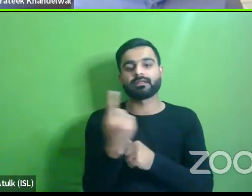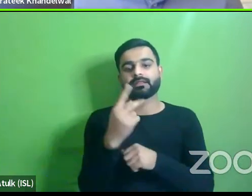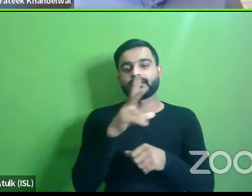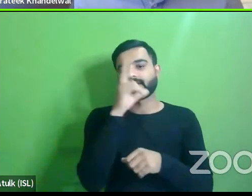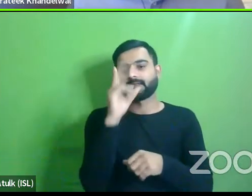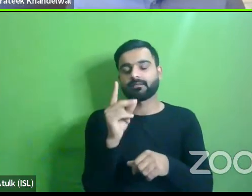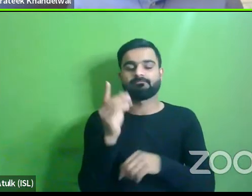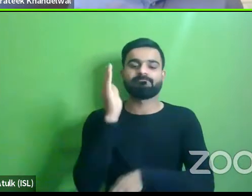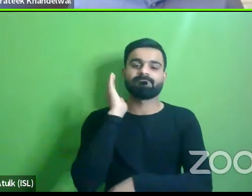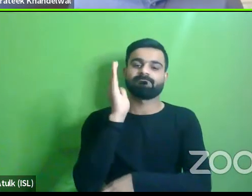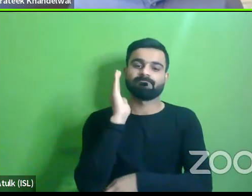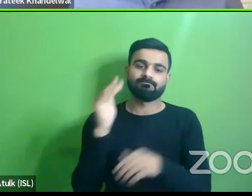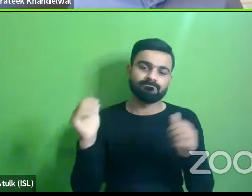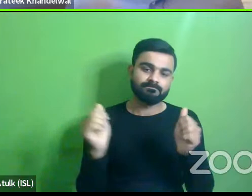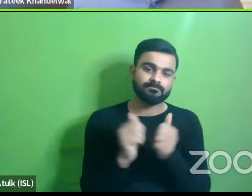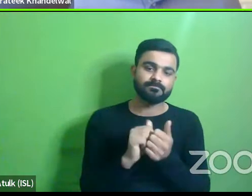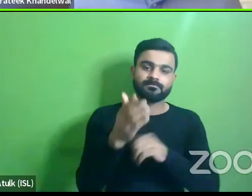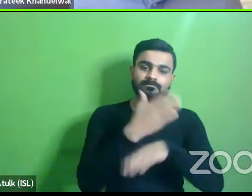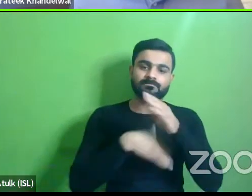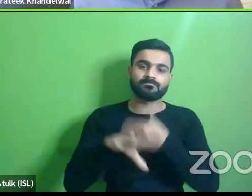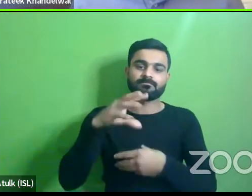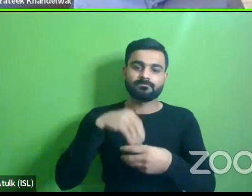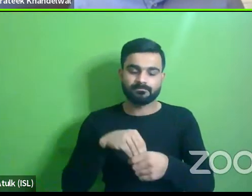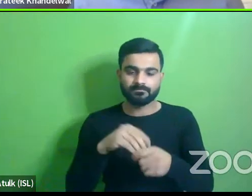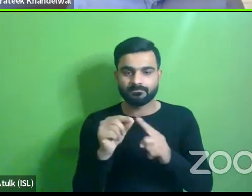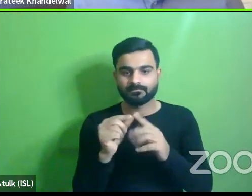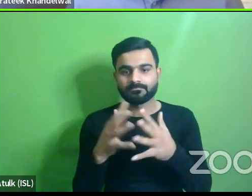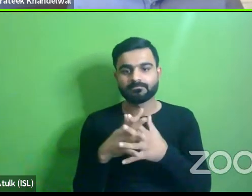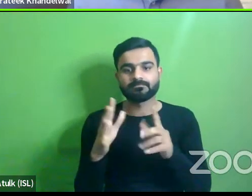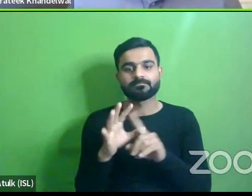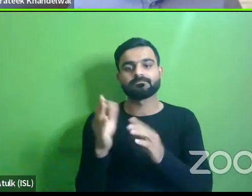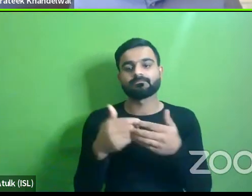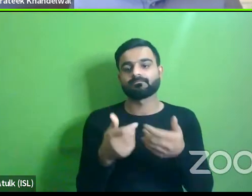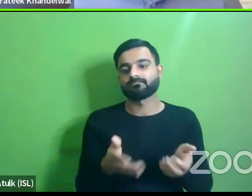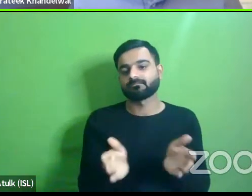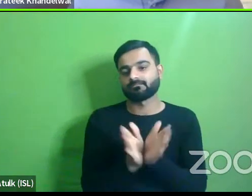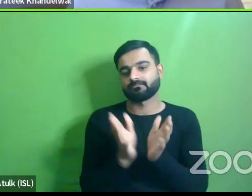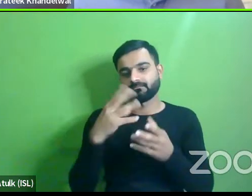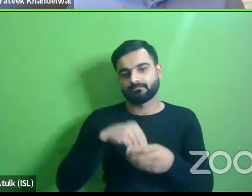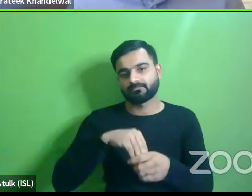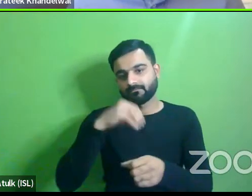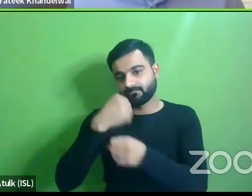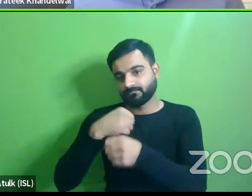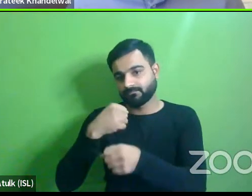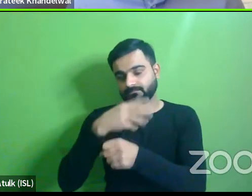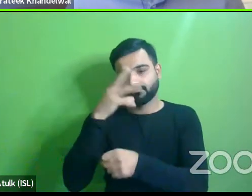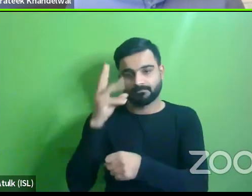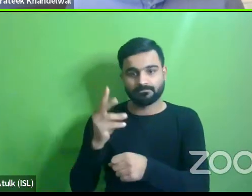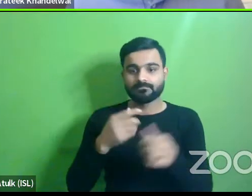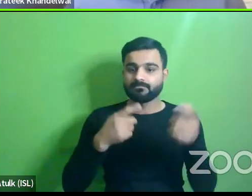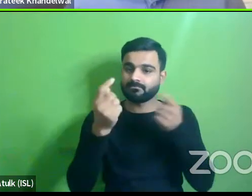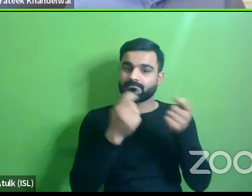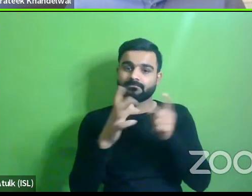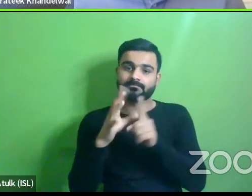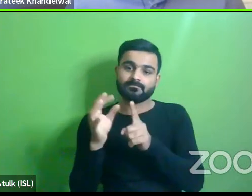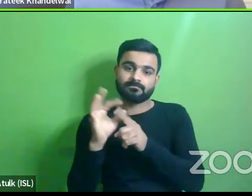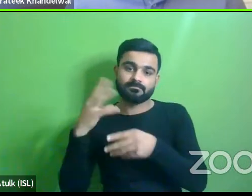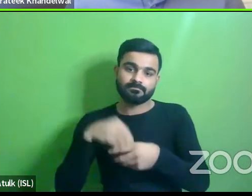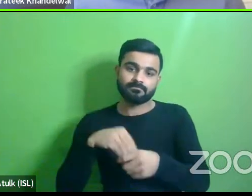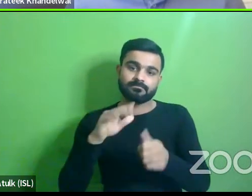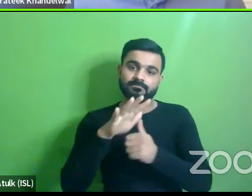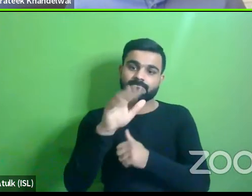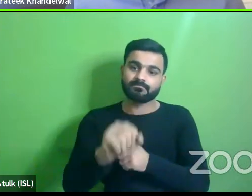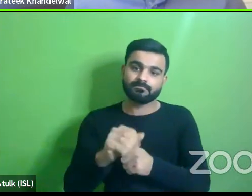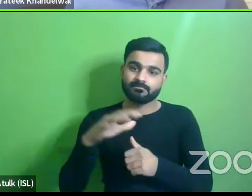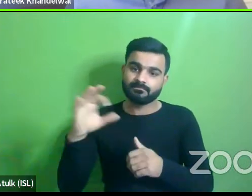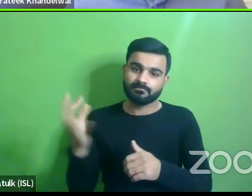representation of the disabled community of the pwd community and thirdly the government has to play a role because accessibility is